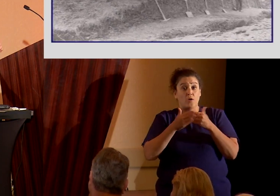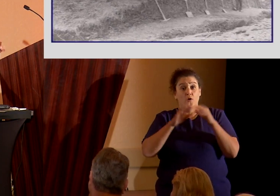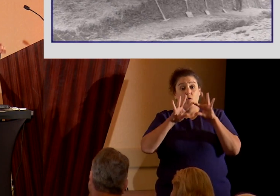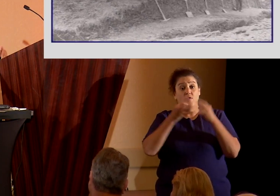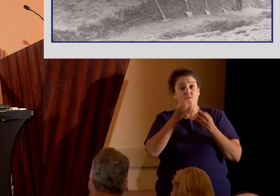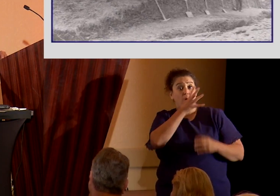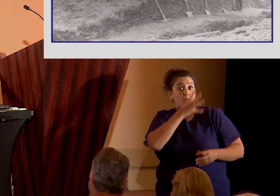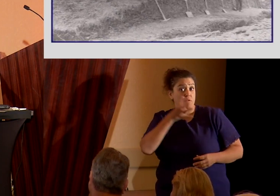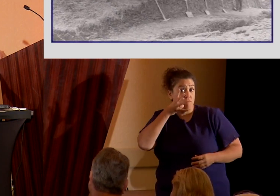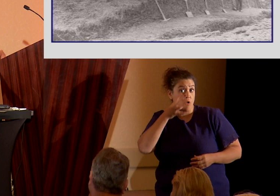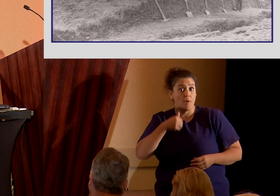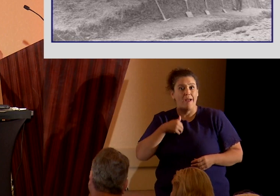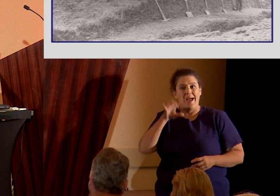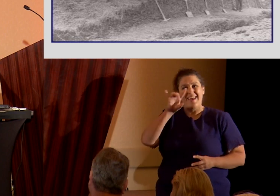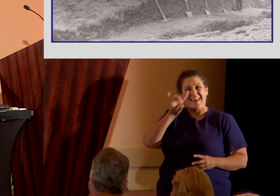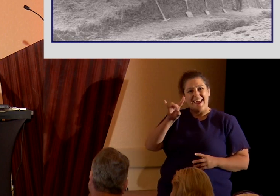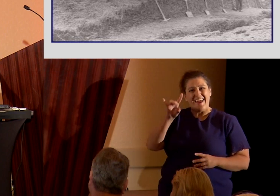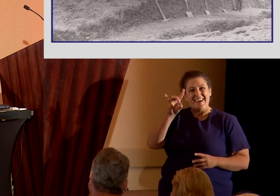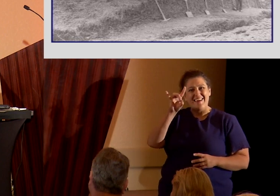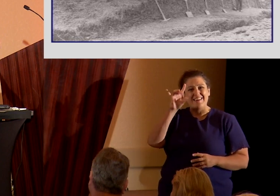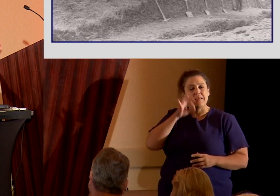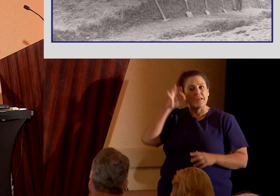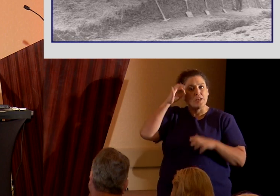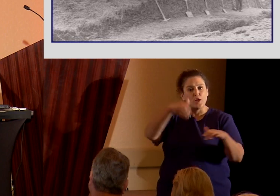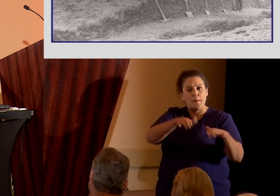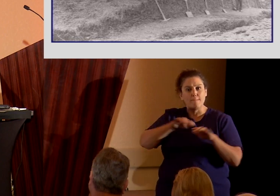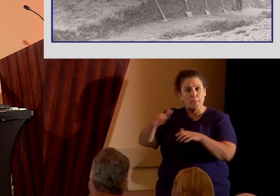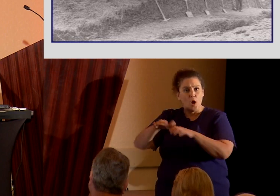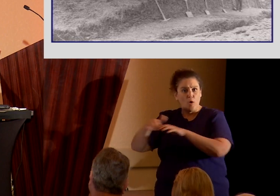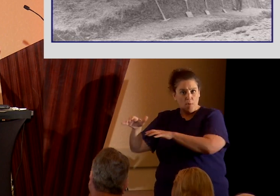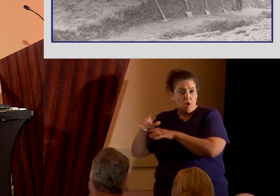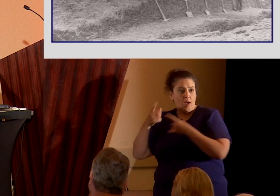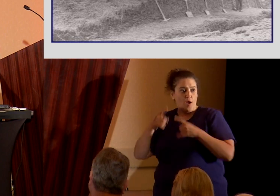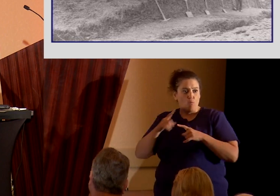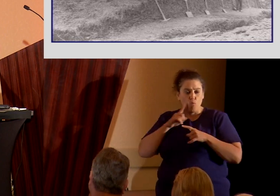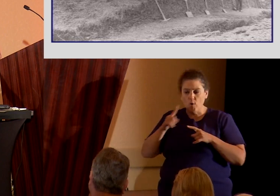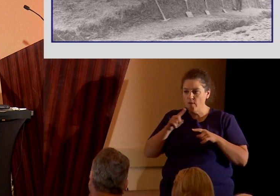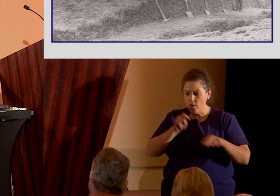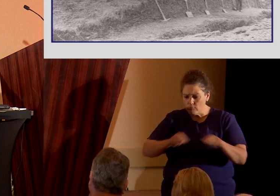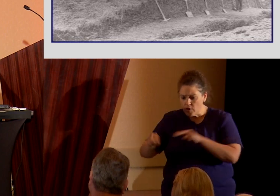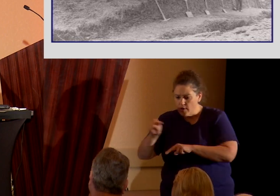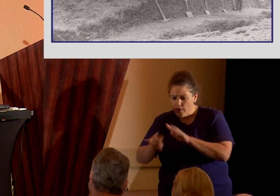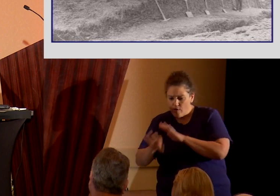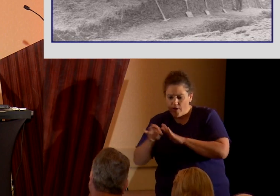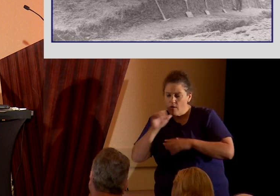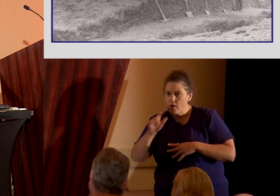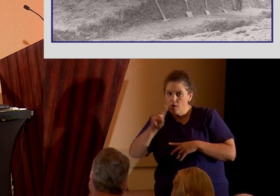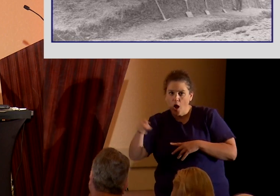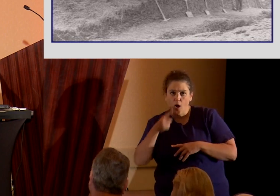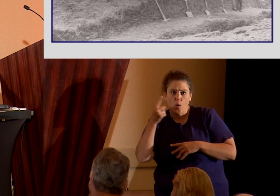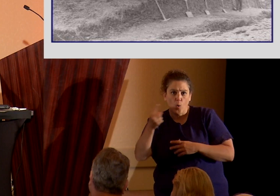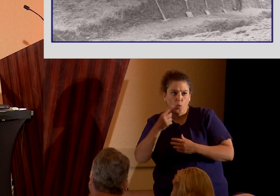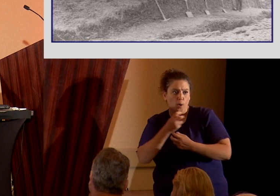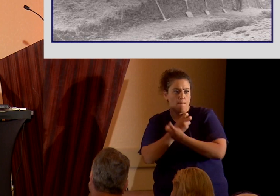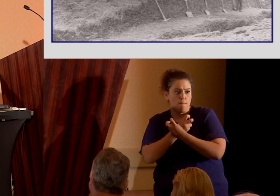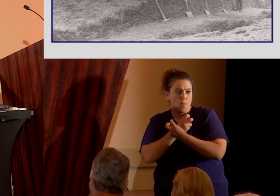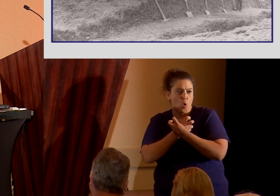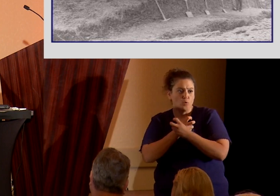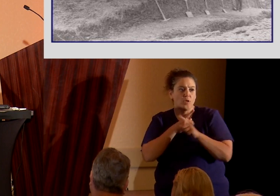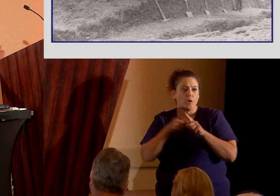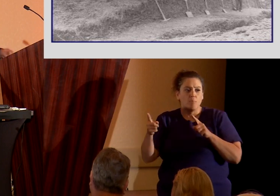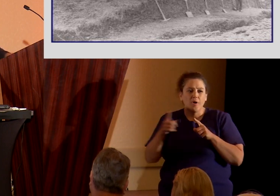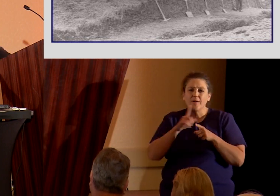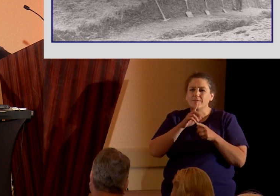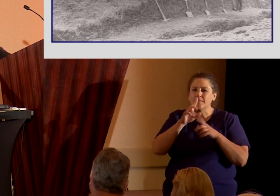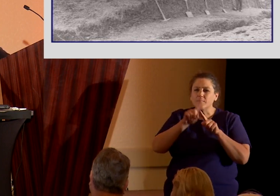were eight Indian burial mounds. And when they were ransacked, they were found not to contain just bones, but advanced artifacts of stone,